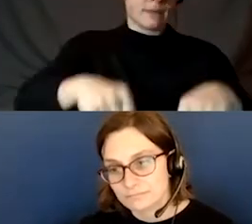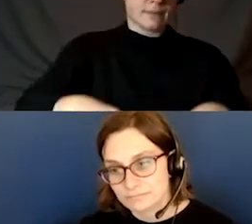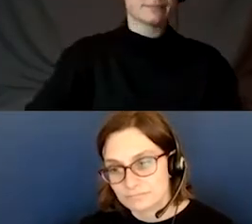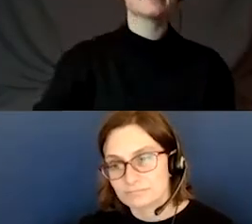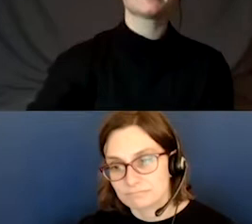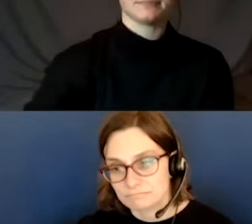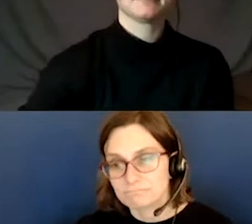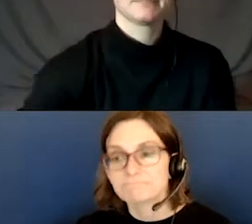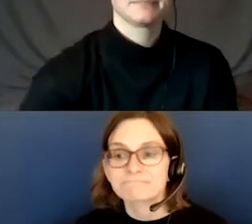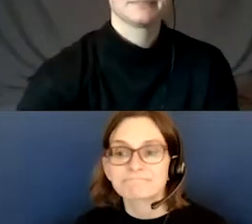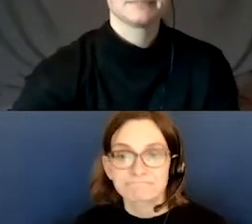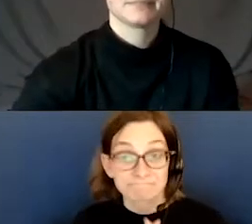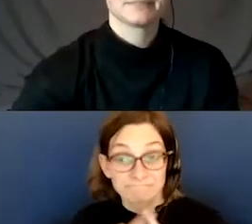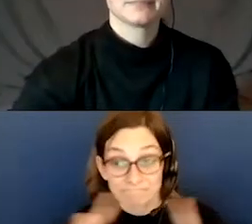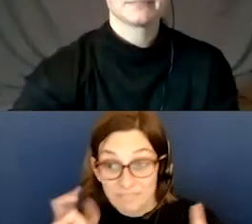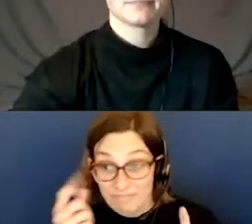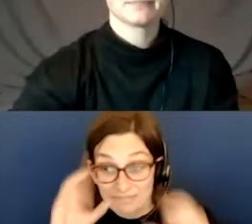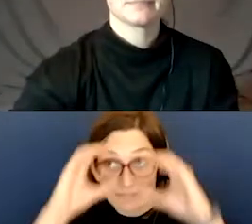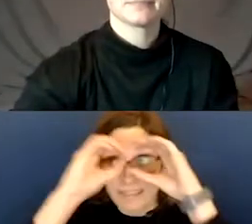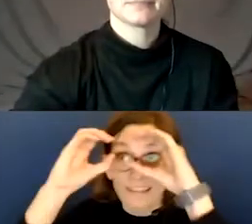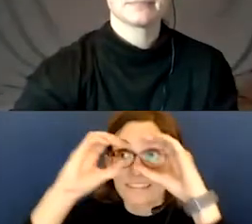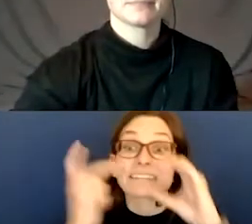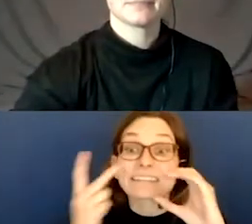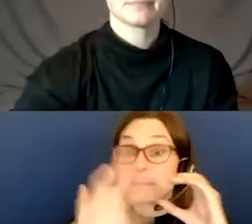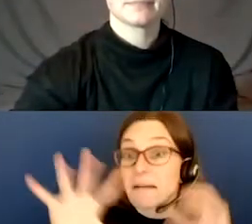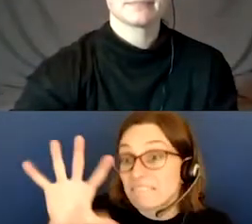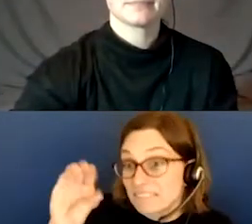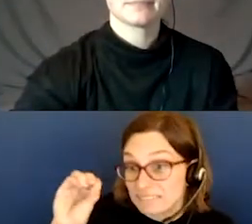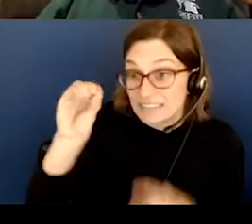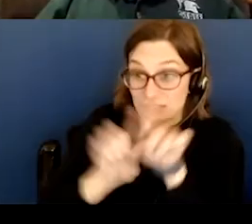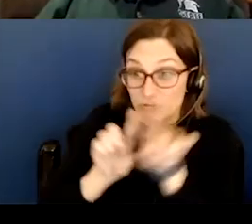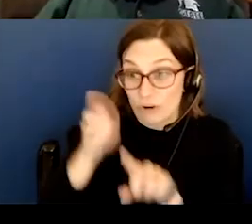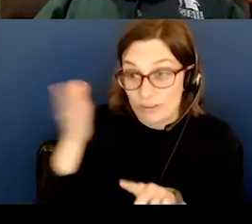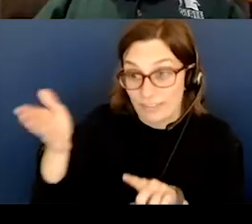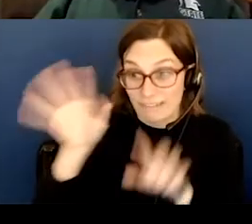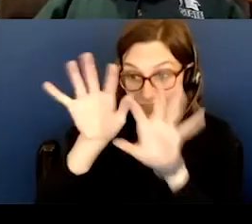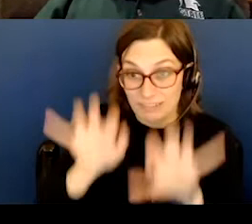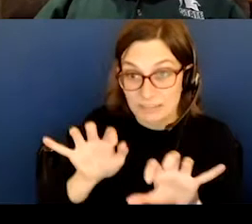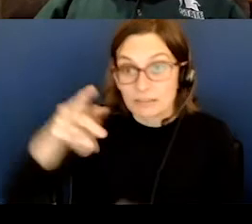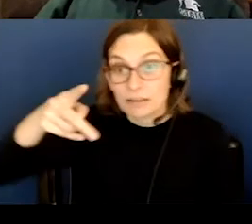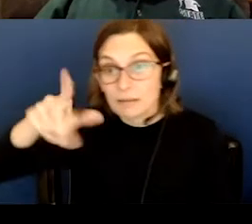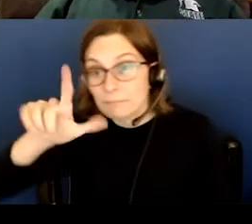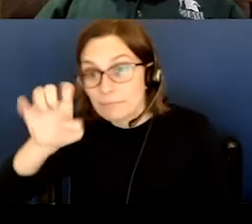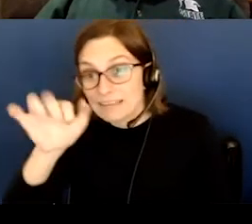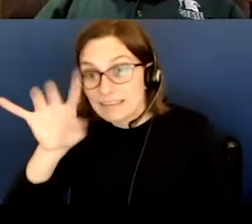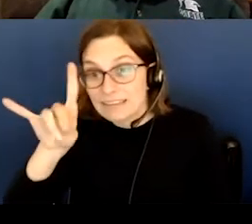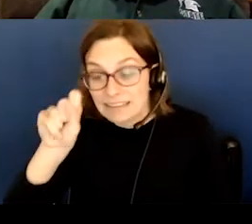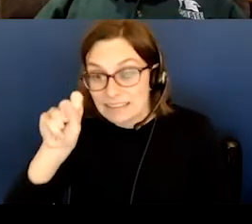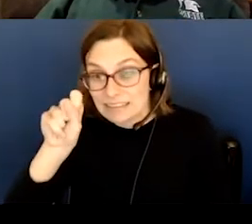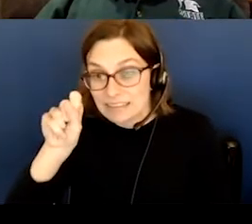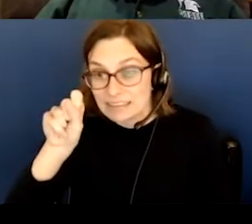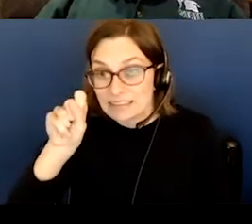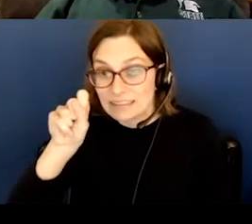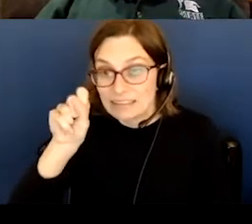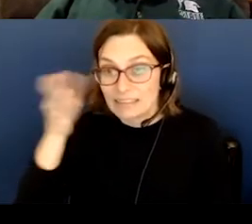But in binoculars, you'll see like 50 stars. The Pleiades here, there we're looking at